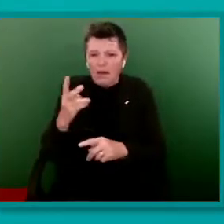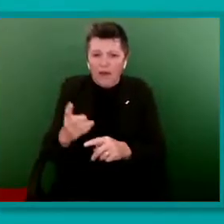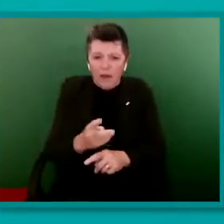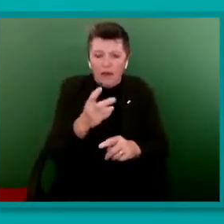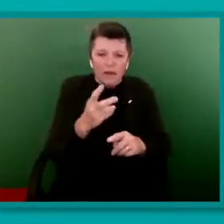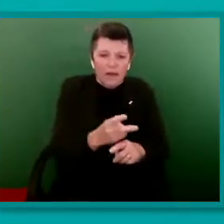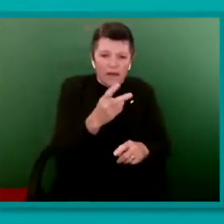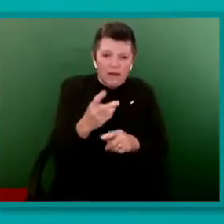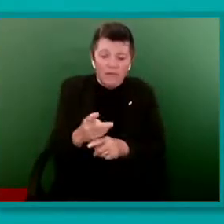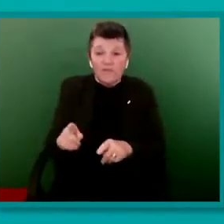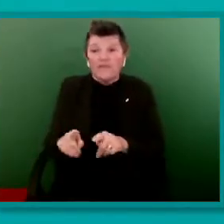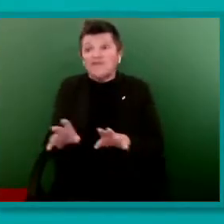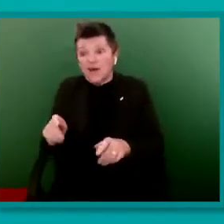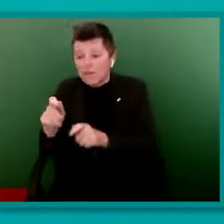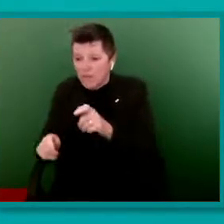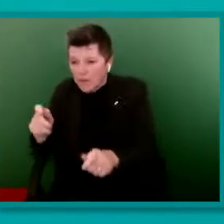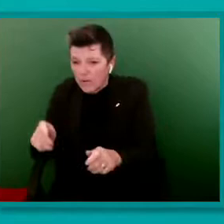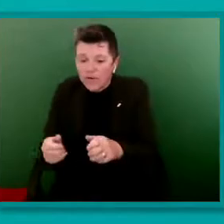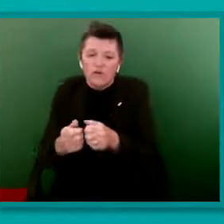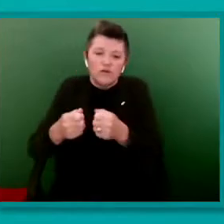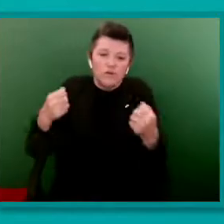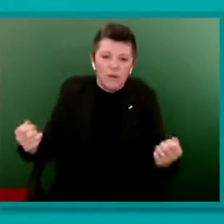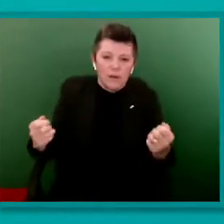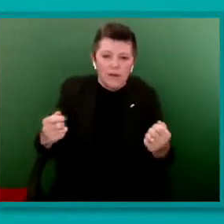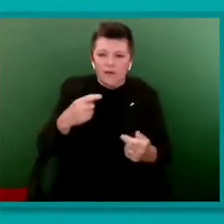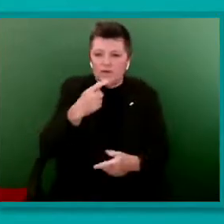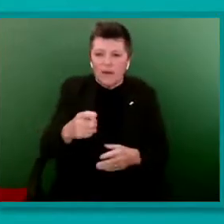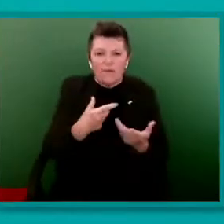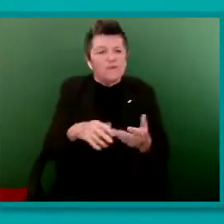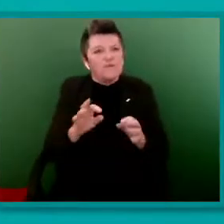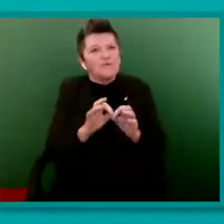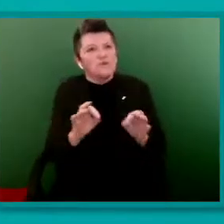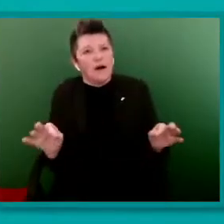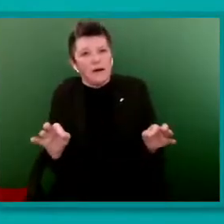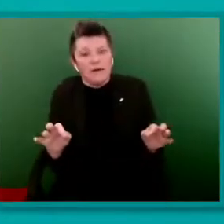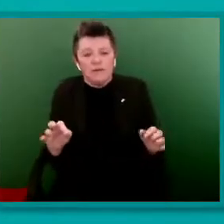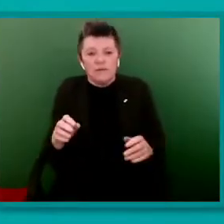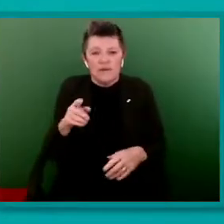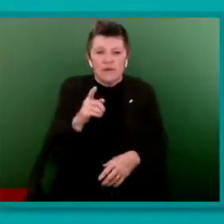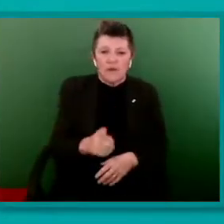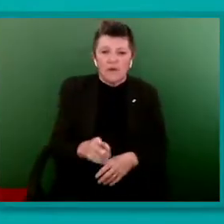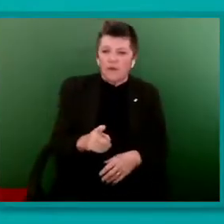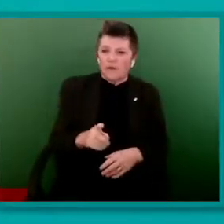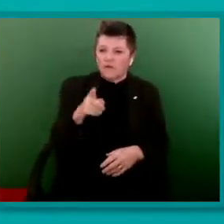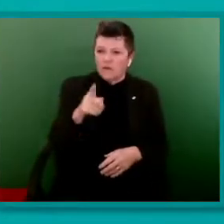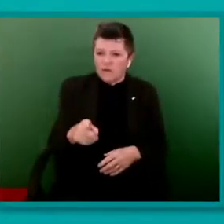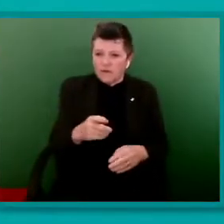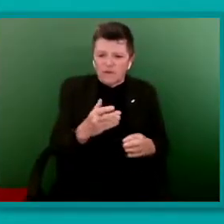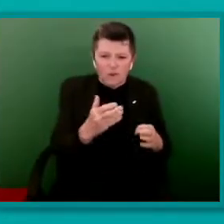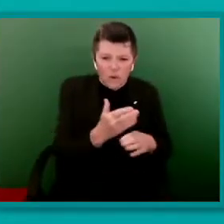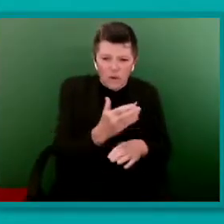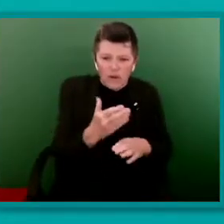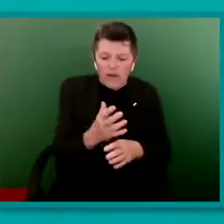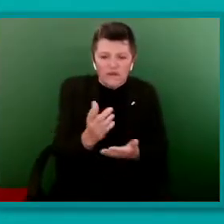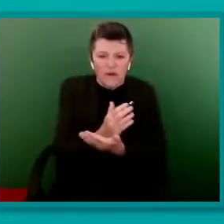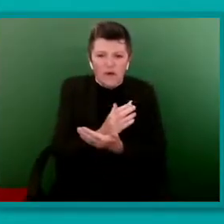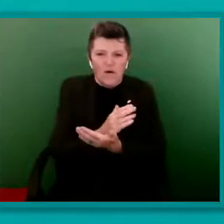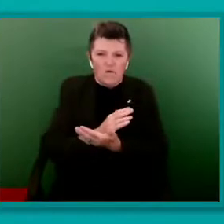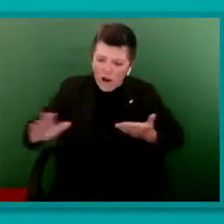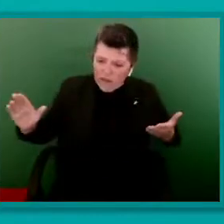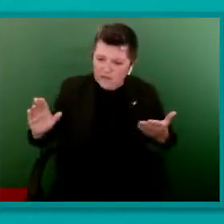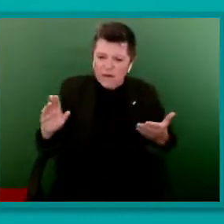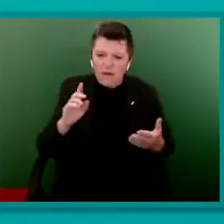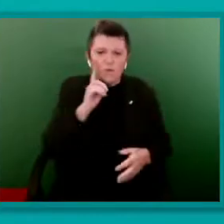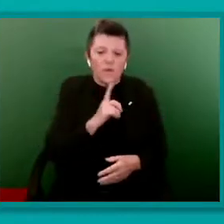how they are being silenced about how these kind of efforts are erasing women. It is not. Simply using